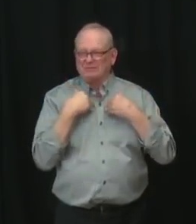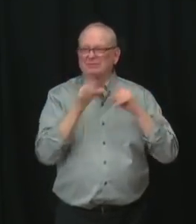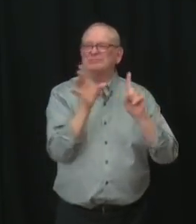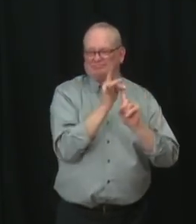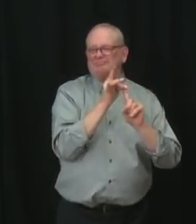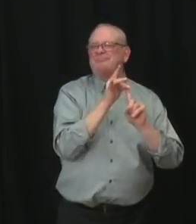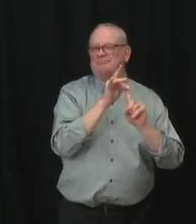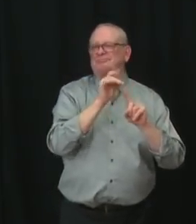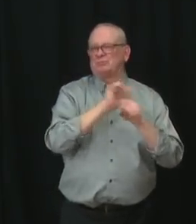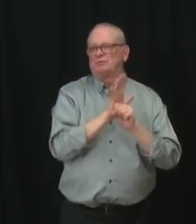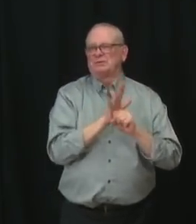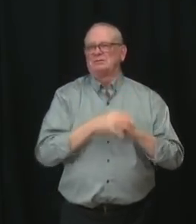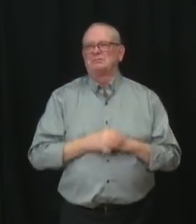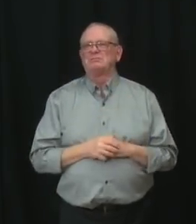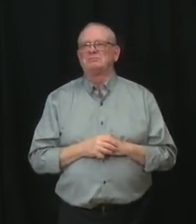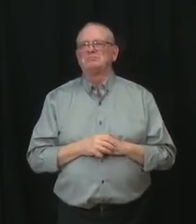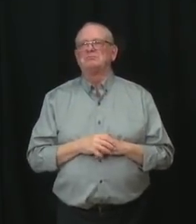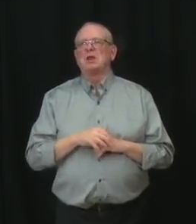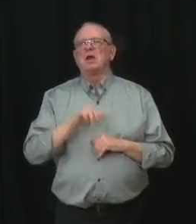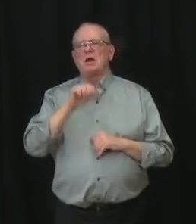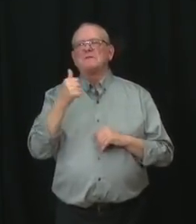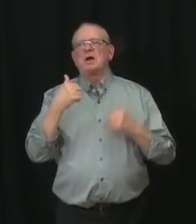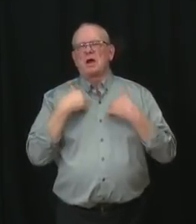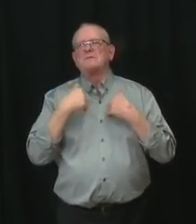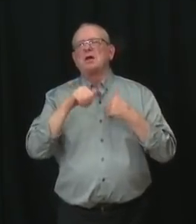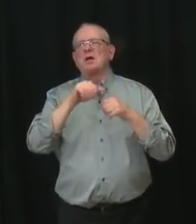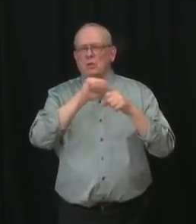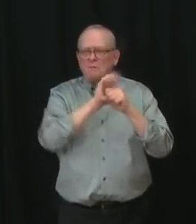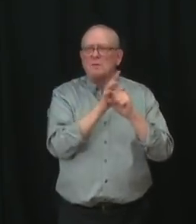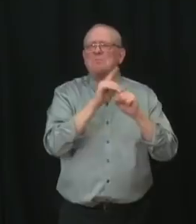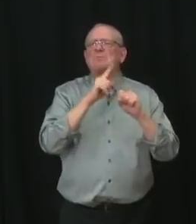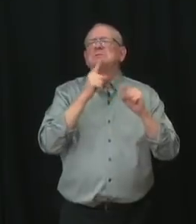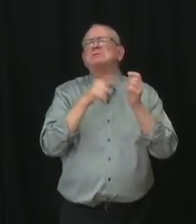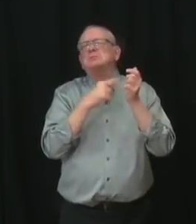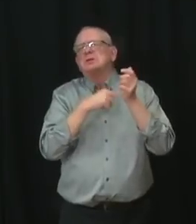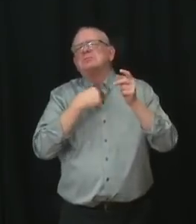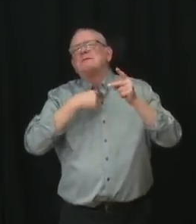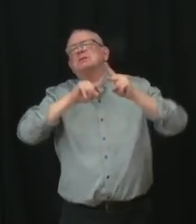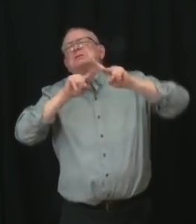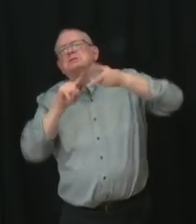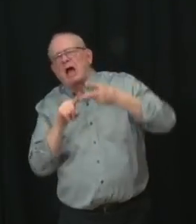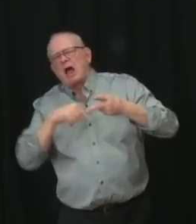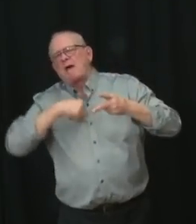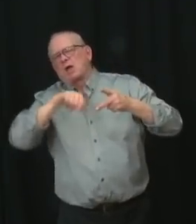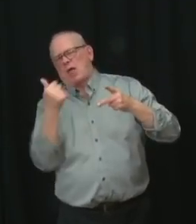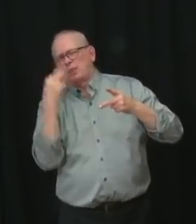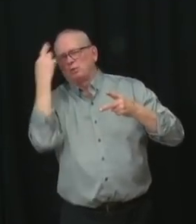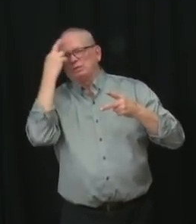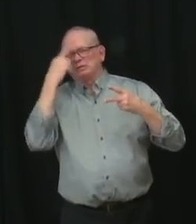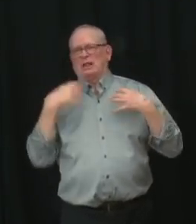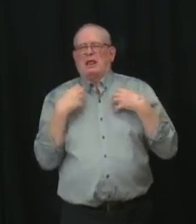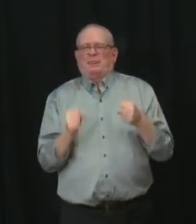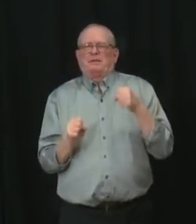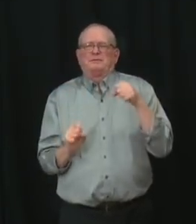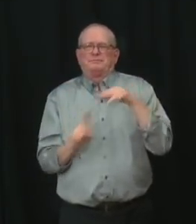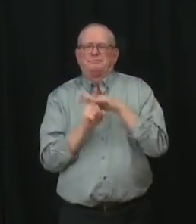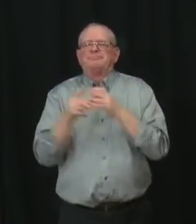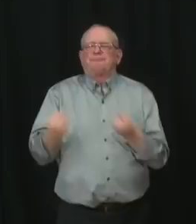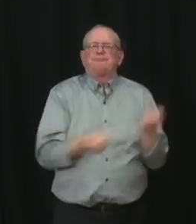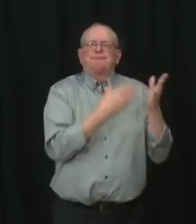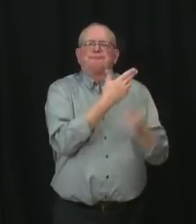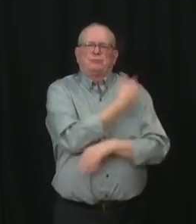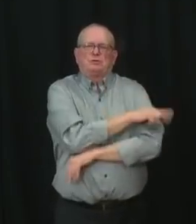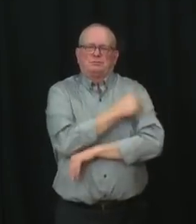related. But as we said before, whether patients are in hospital to be treated for COVID or they just happen to be infected,